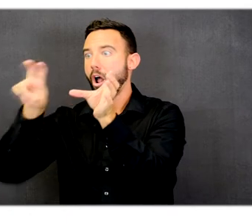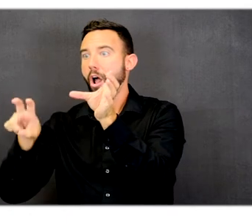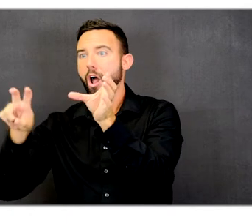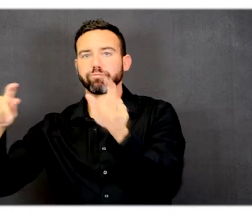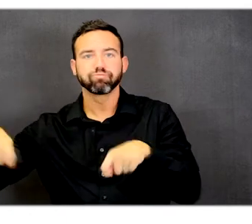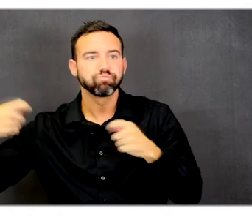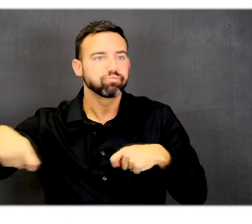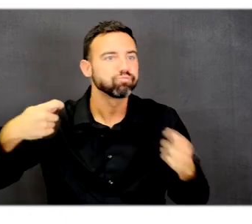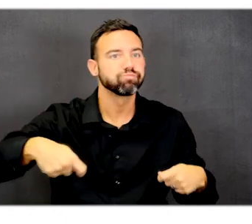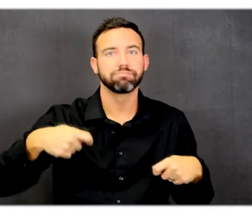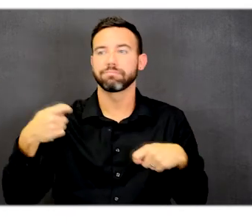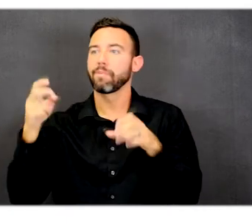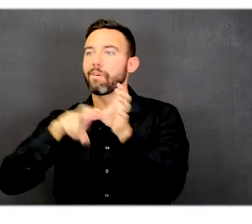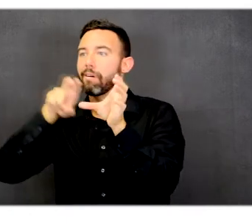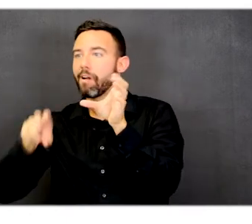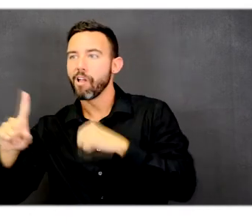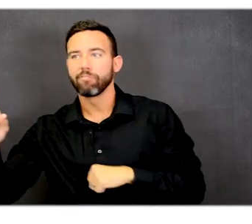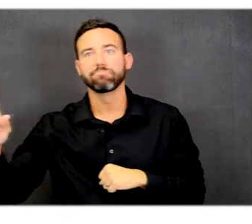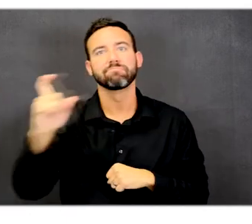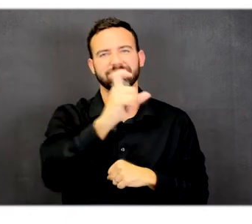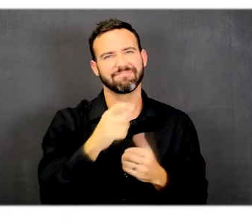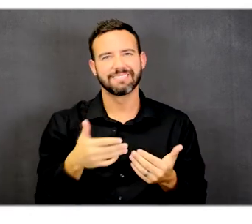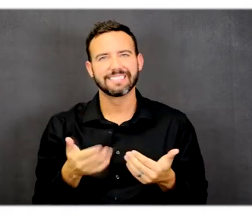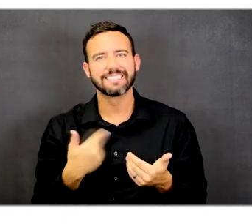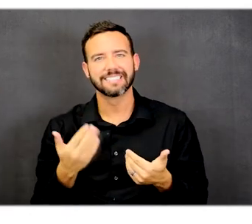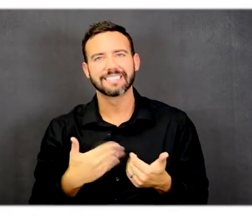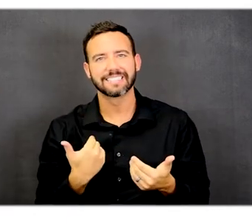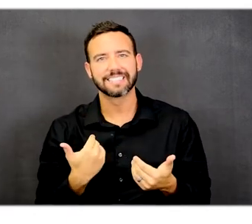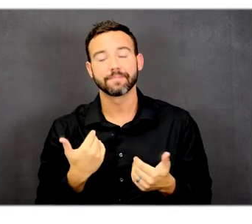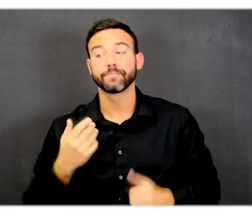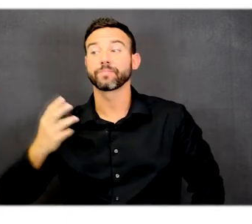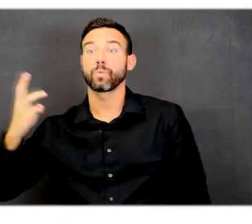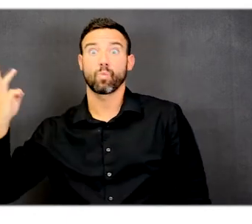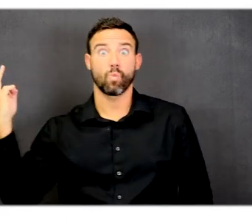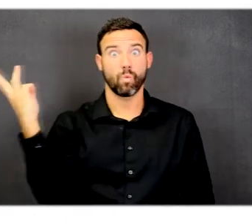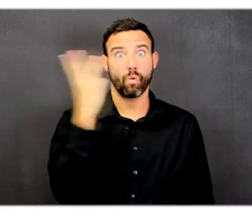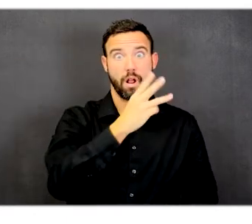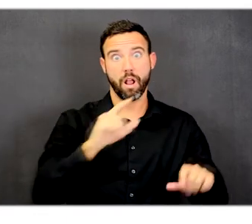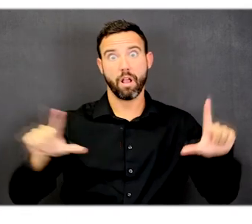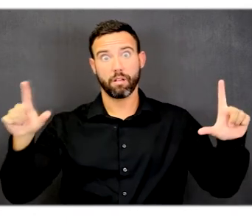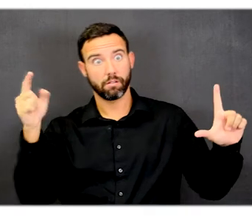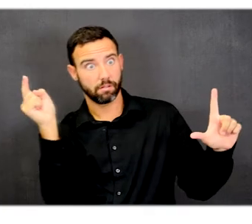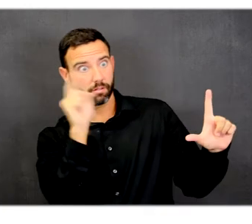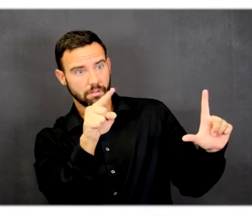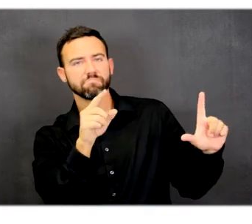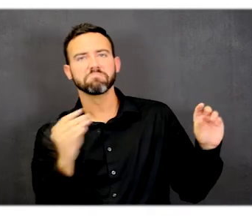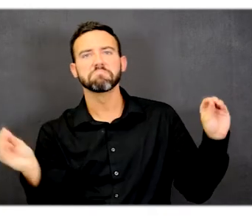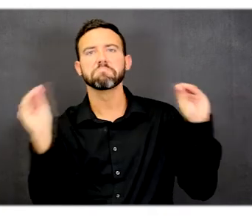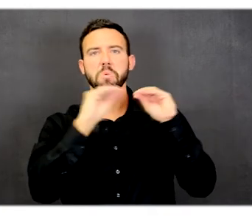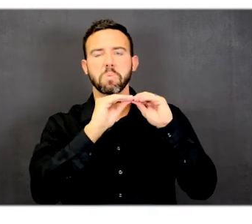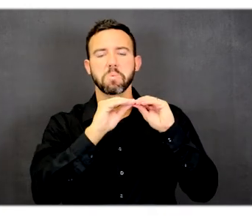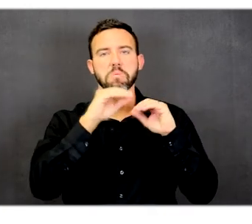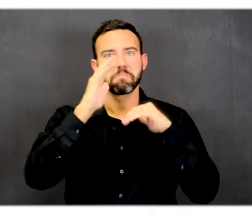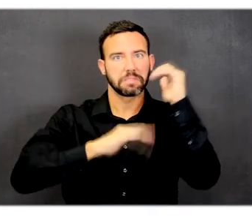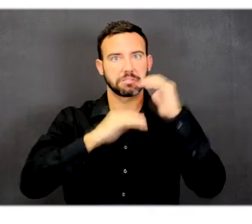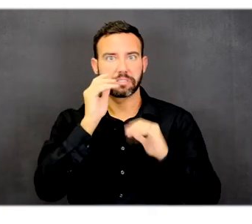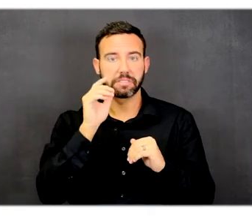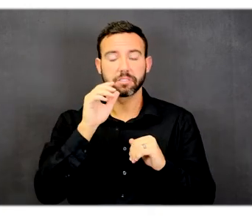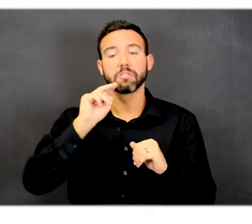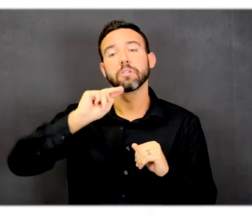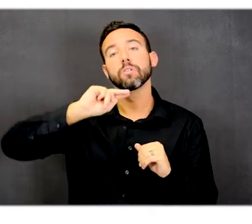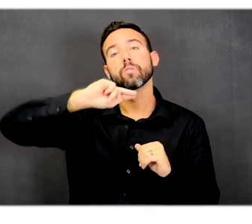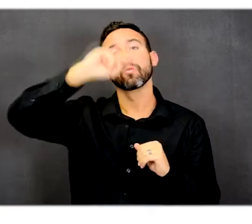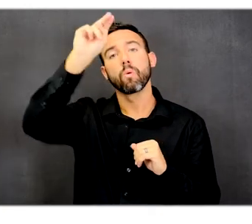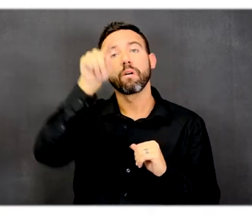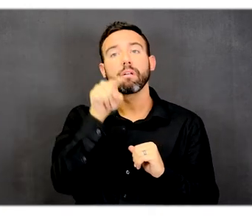On the far west side, there are additional structures. The materials laboratory is on the north